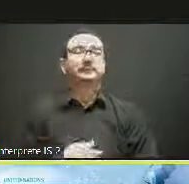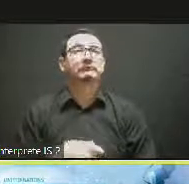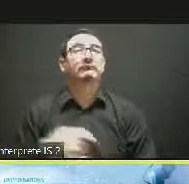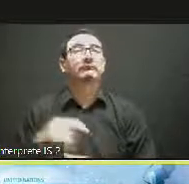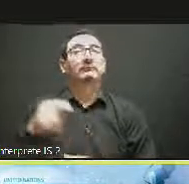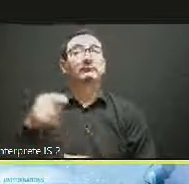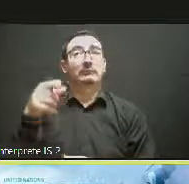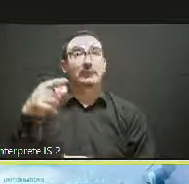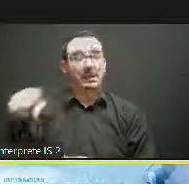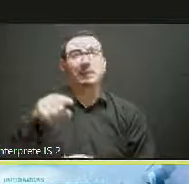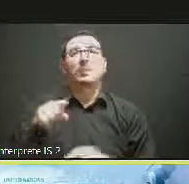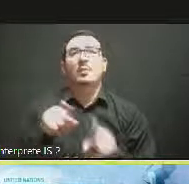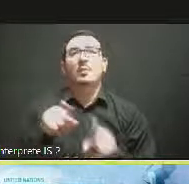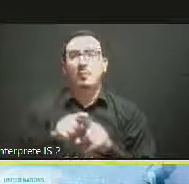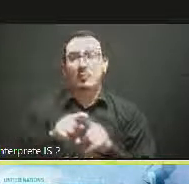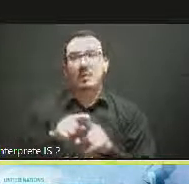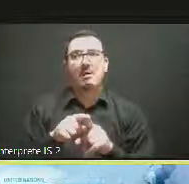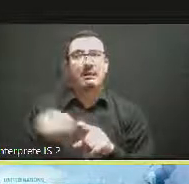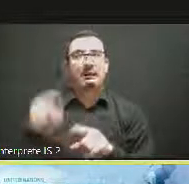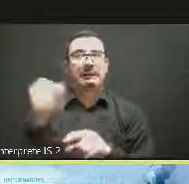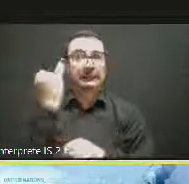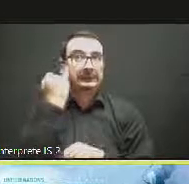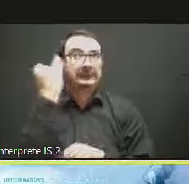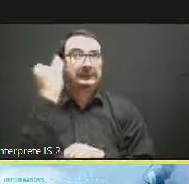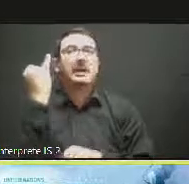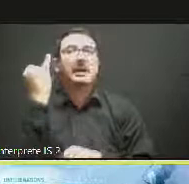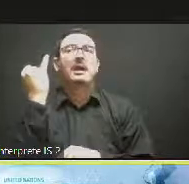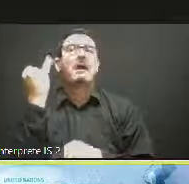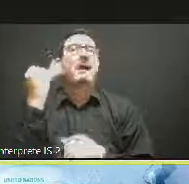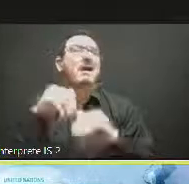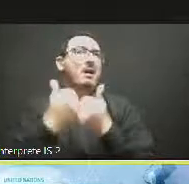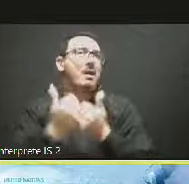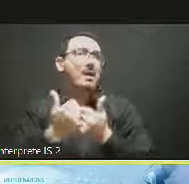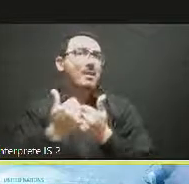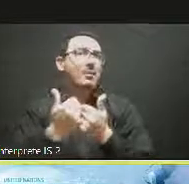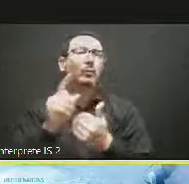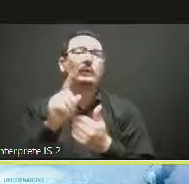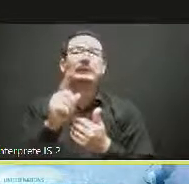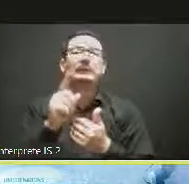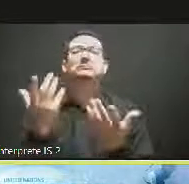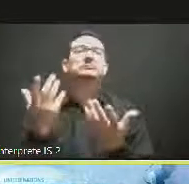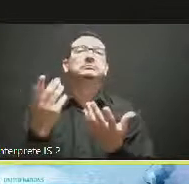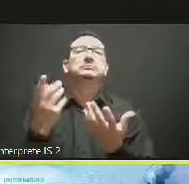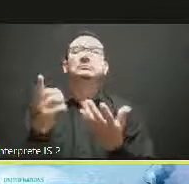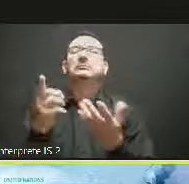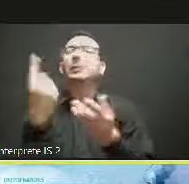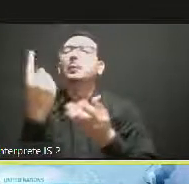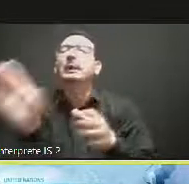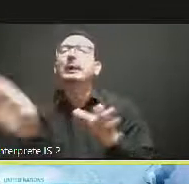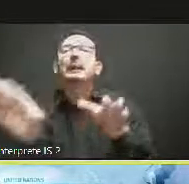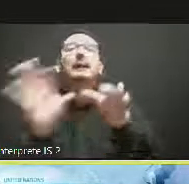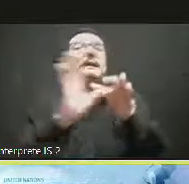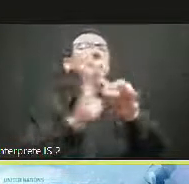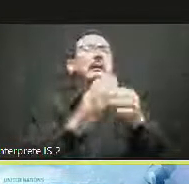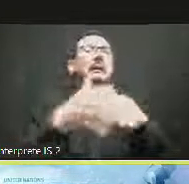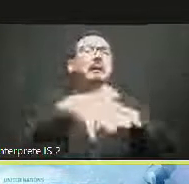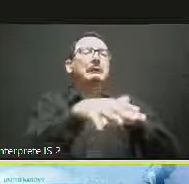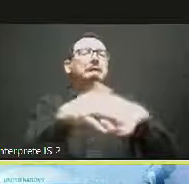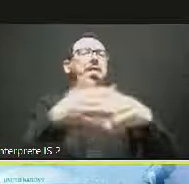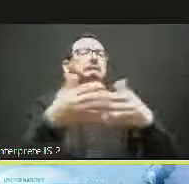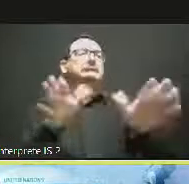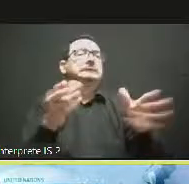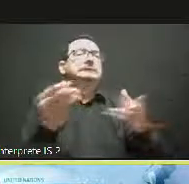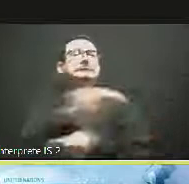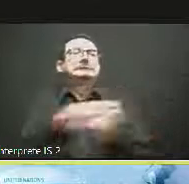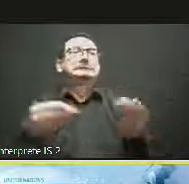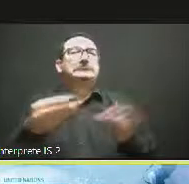also link not the intervention only to the market side, but also on the cultural and how to protect